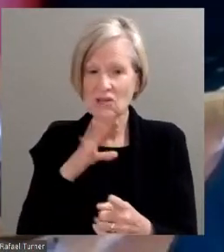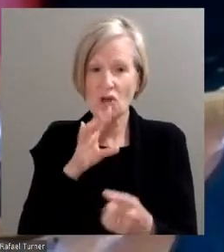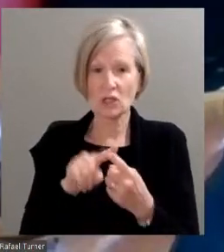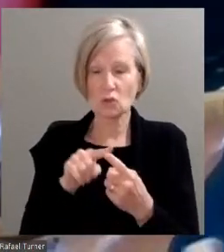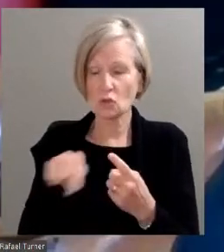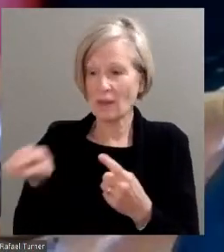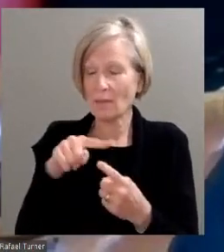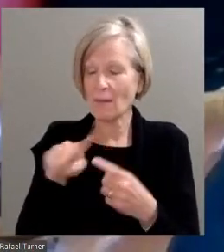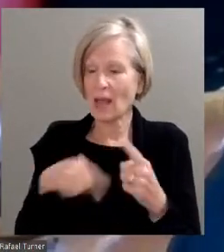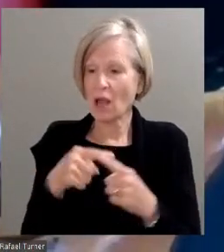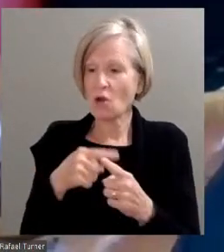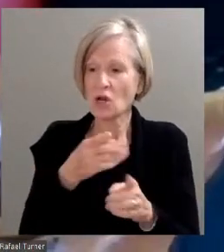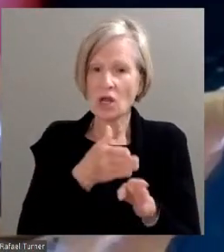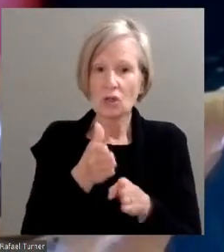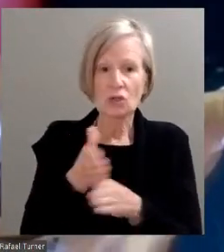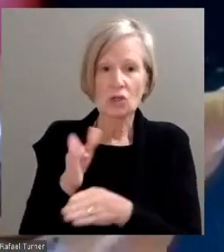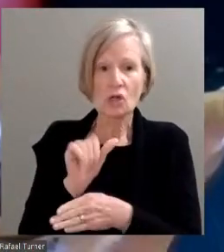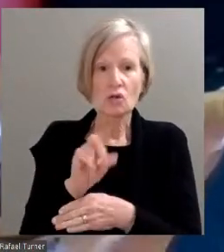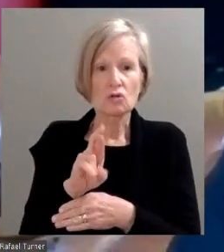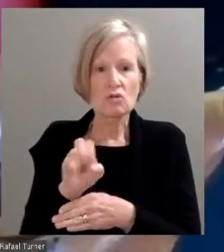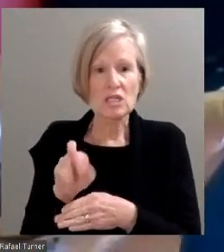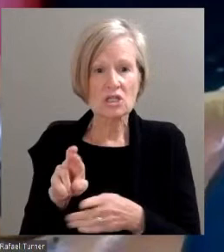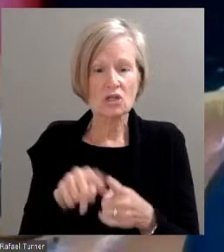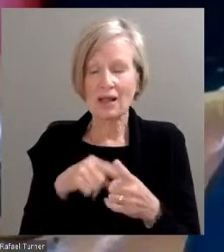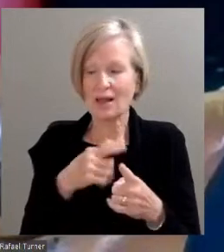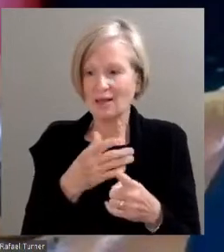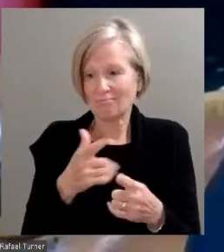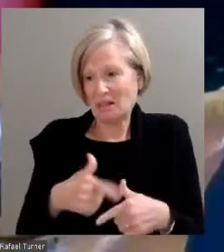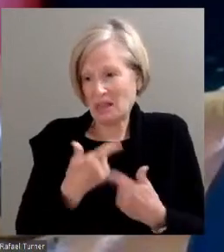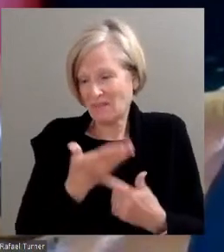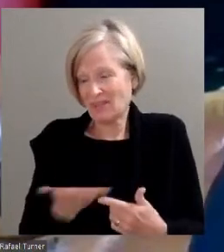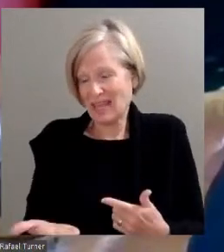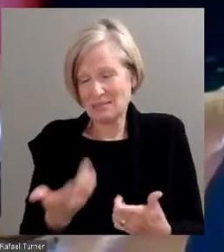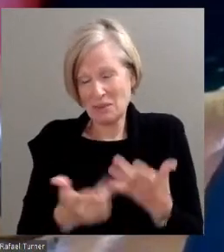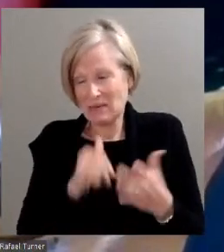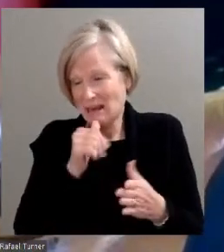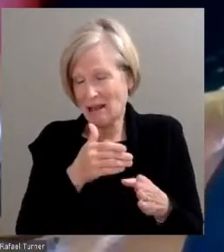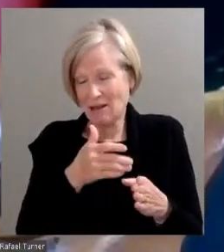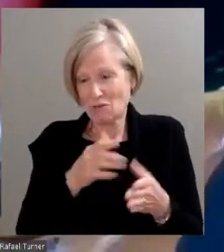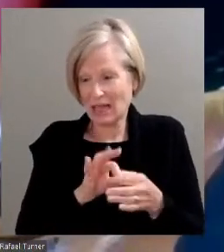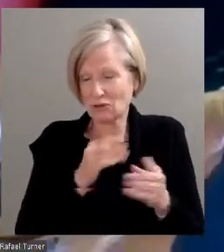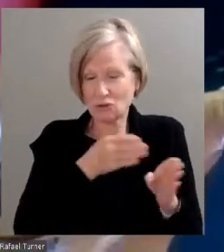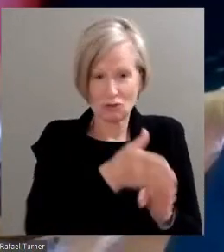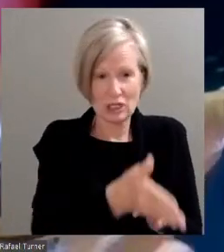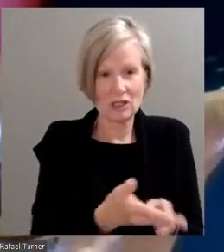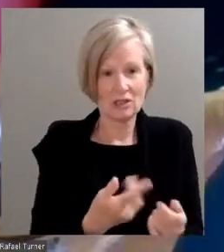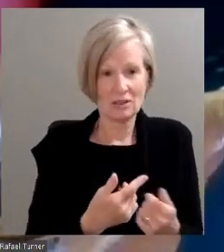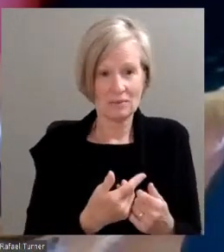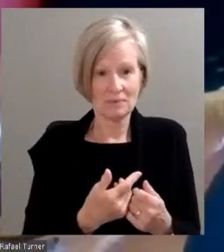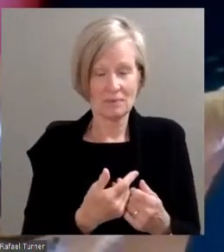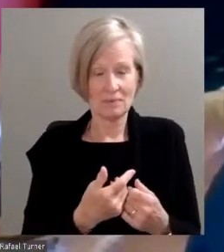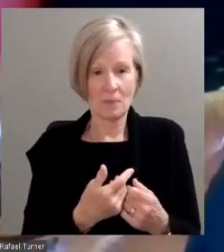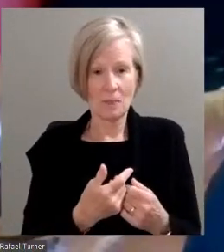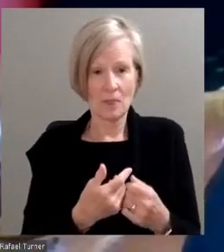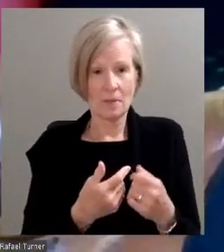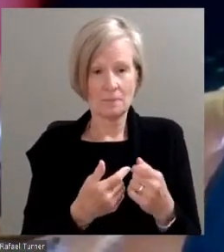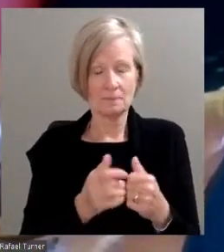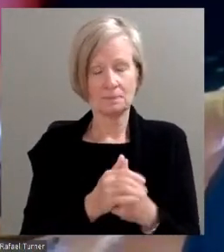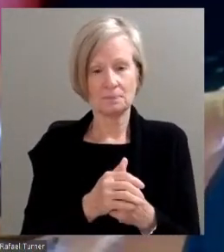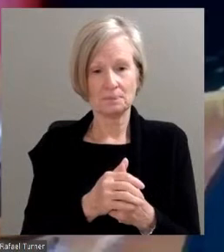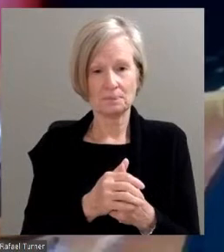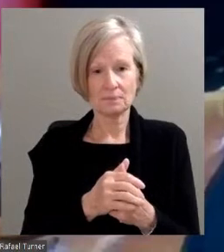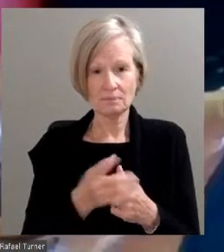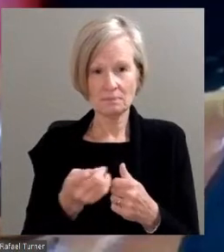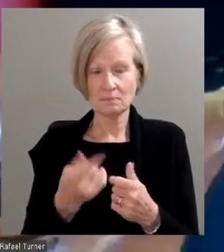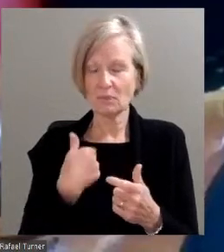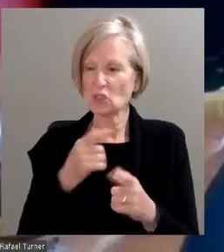career, talking to them things that are, you know, just life things that are, may not be related, you know, to career or to the college. And just